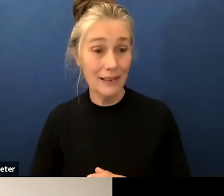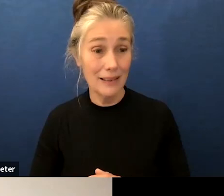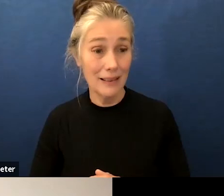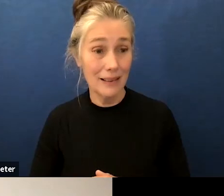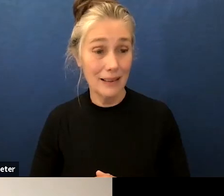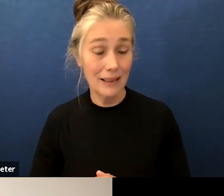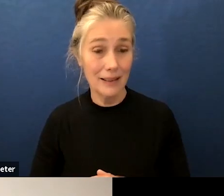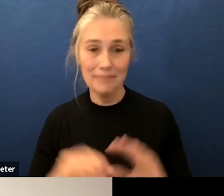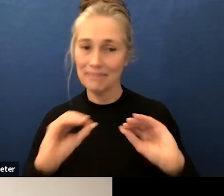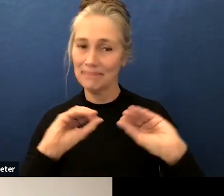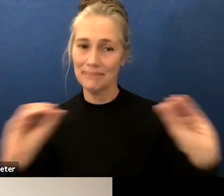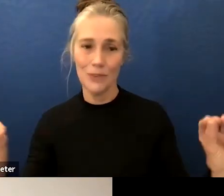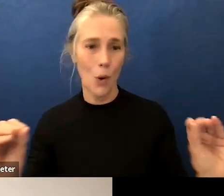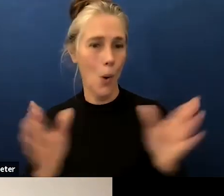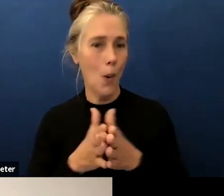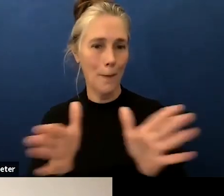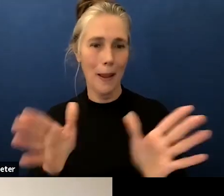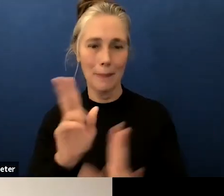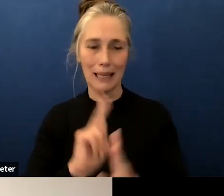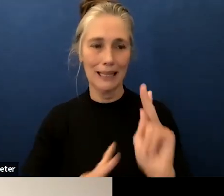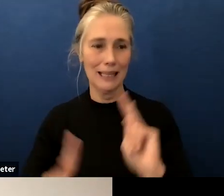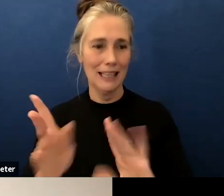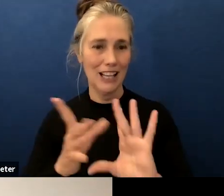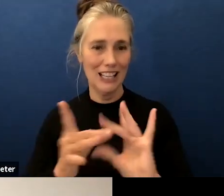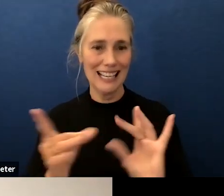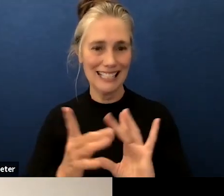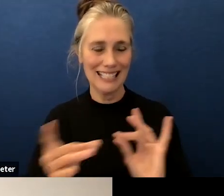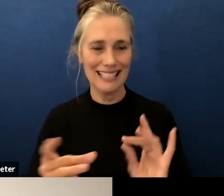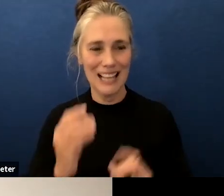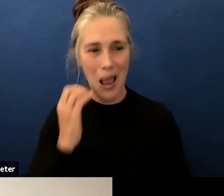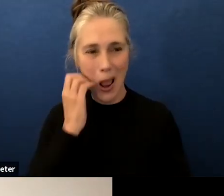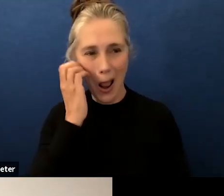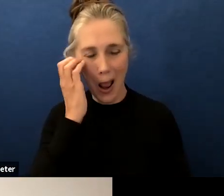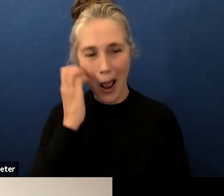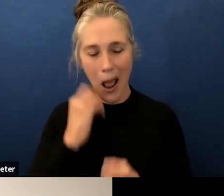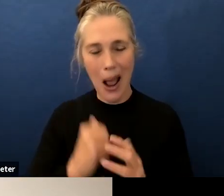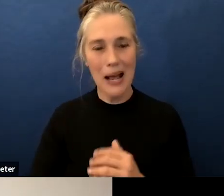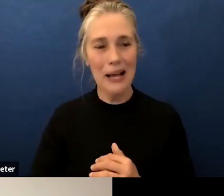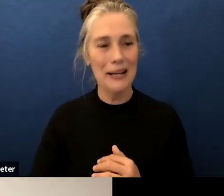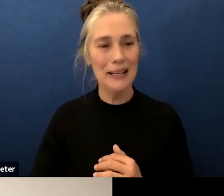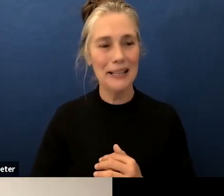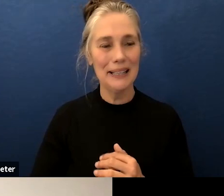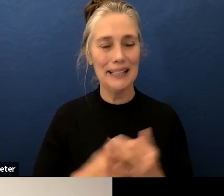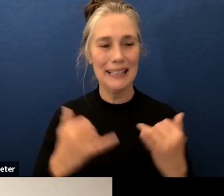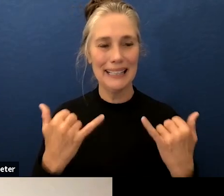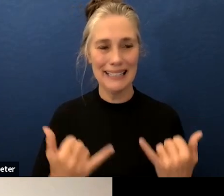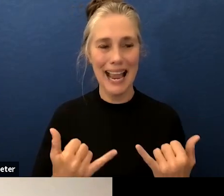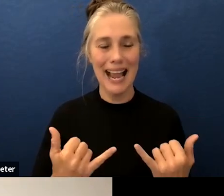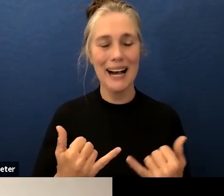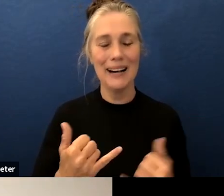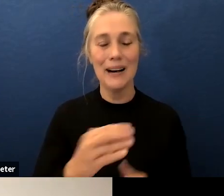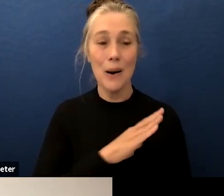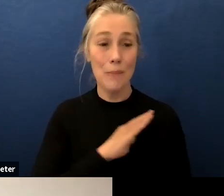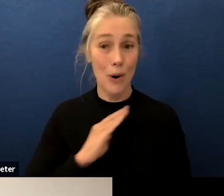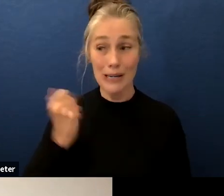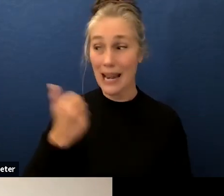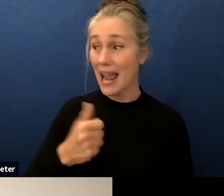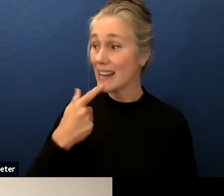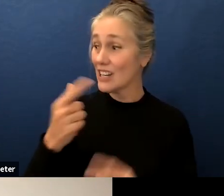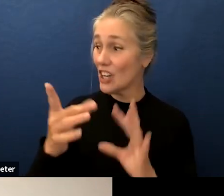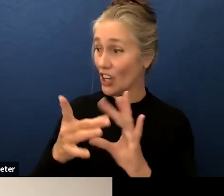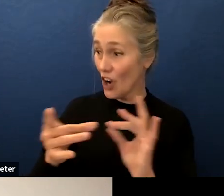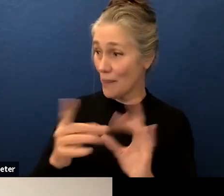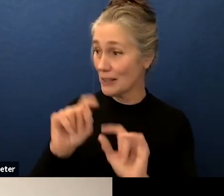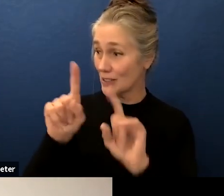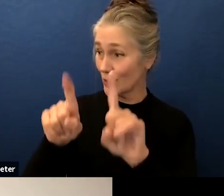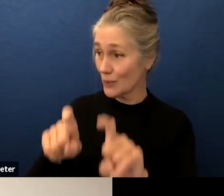no public comment on this item thank you that that leads us to boards board members any comments or questions on this